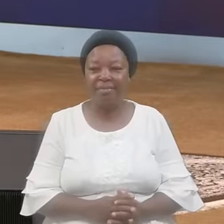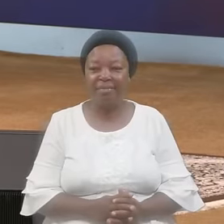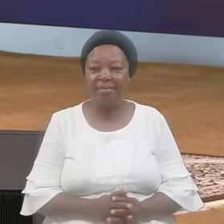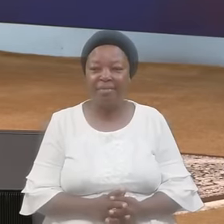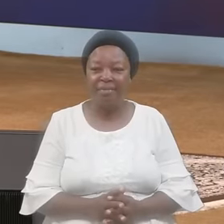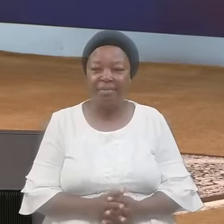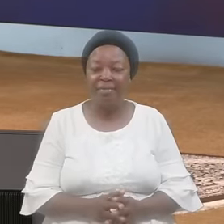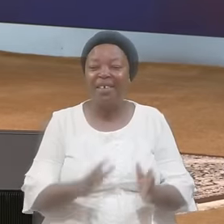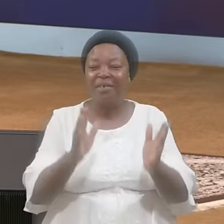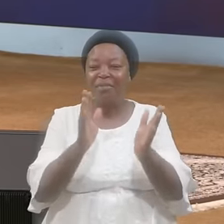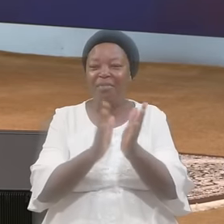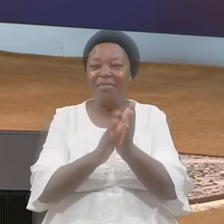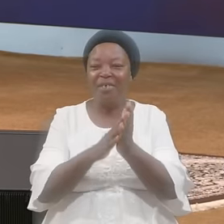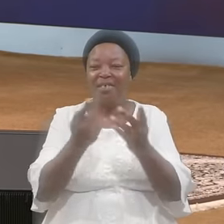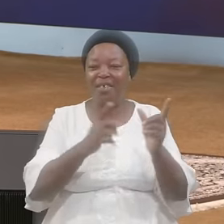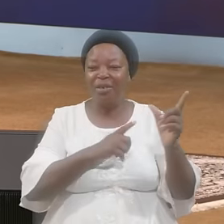Praise the Lord